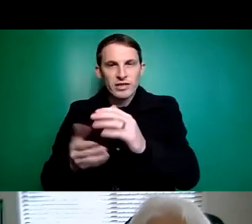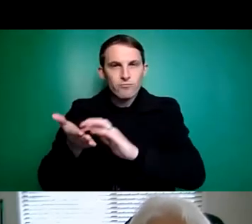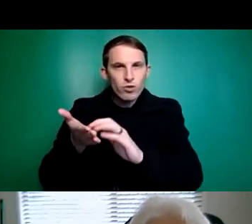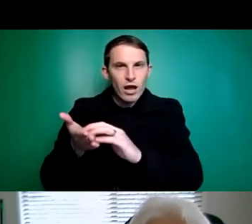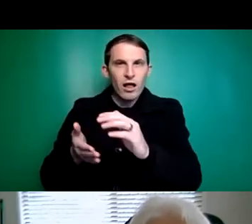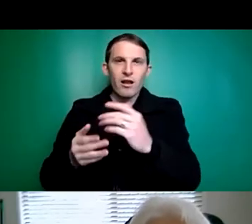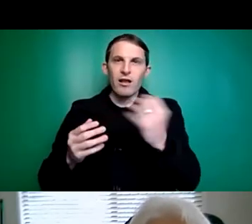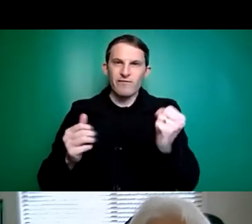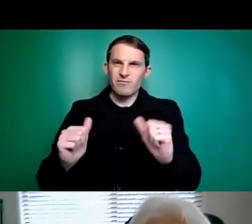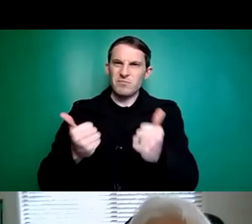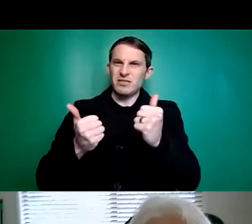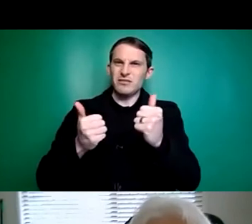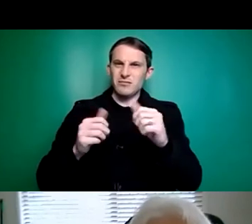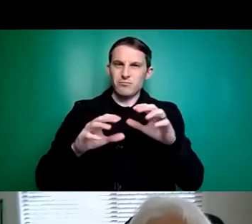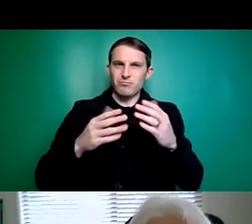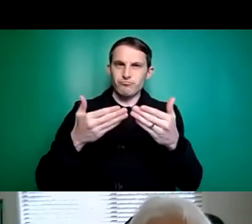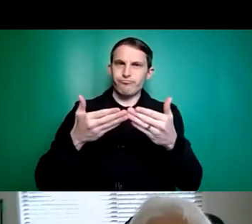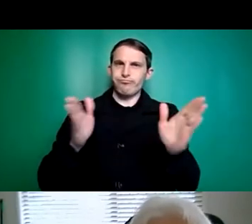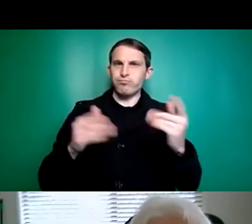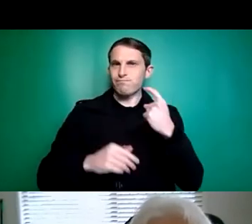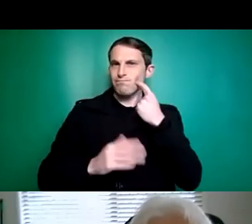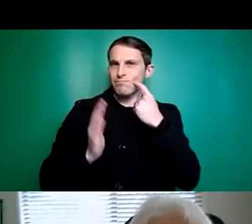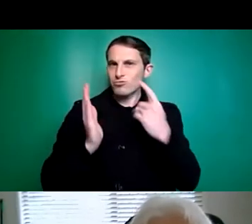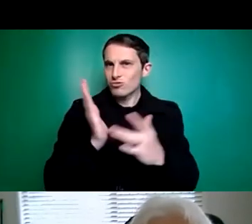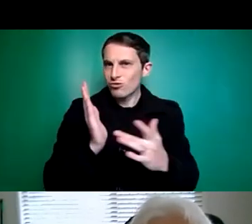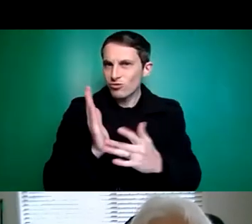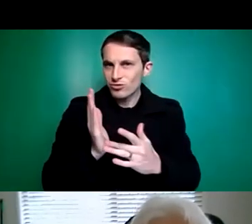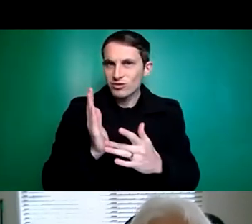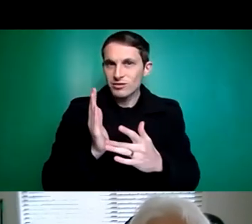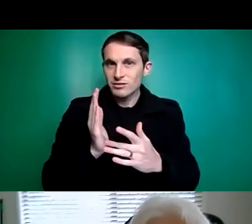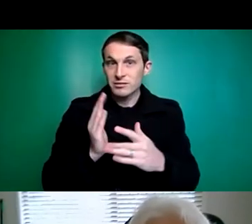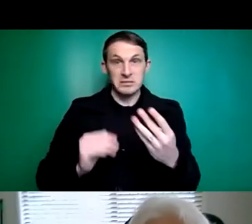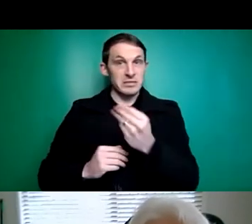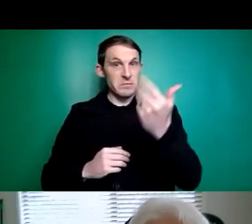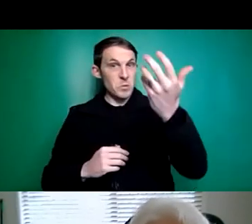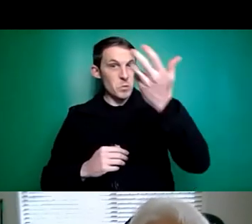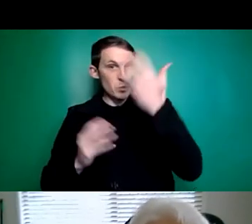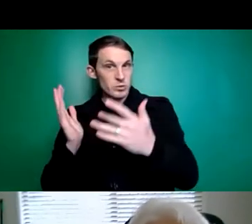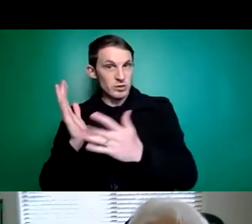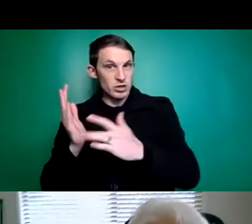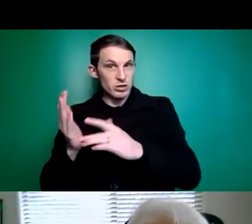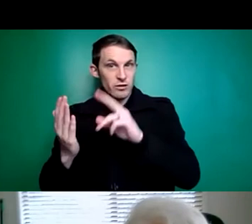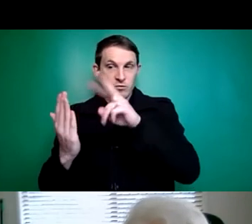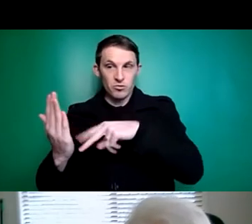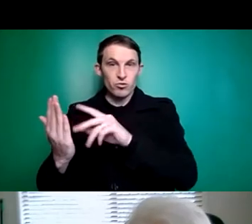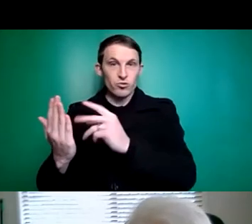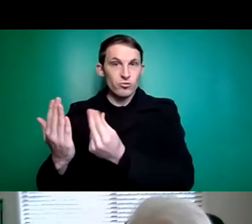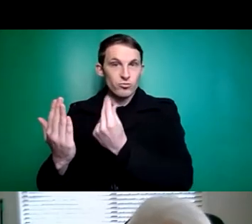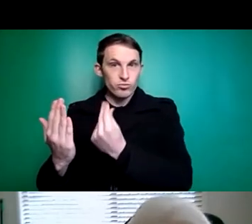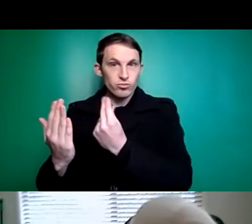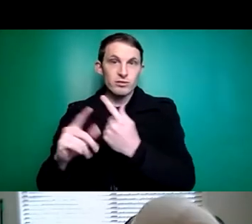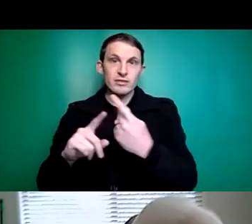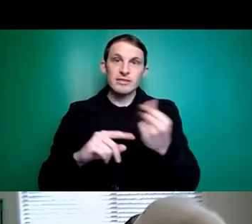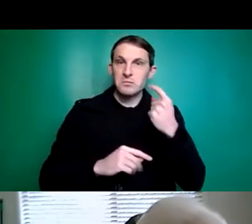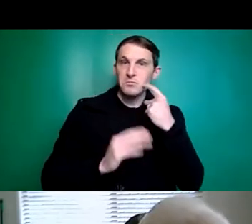very wide range of technologies, some very high tech, some actually very low tech, but they're all